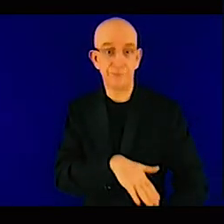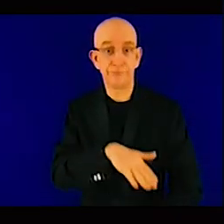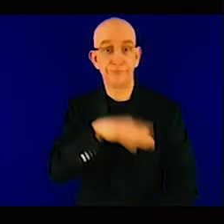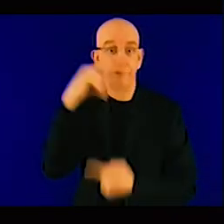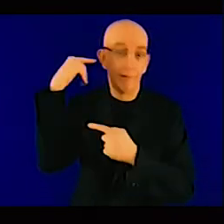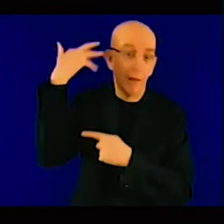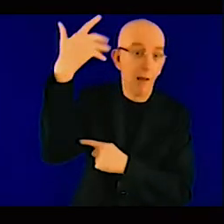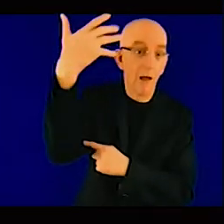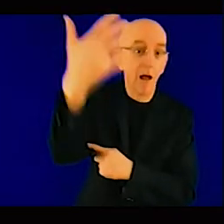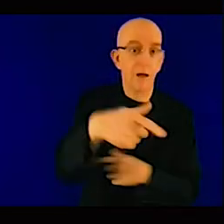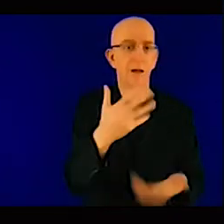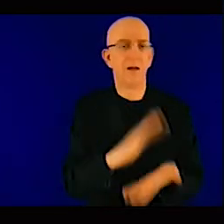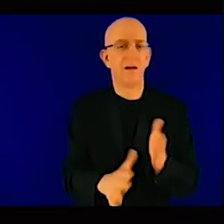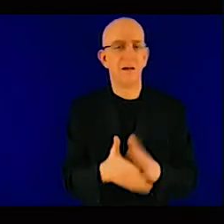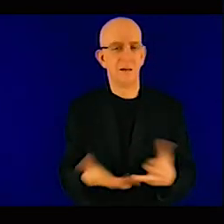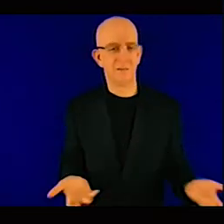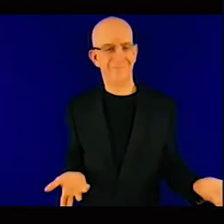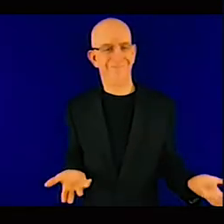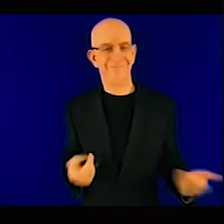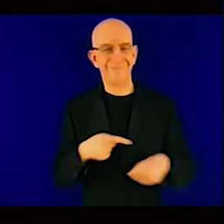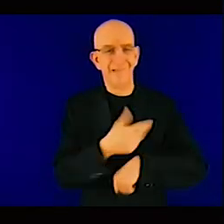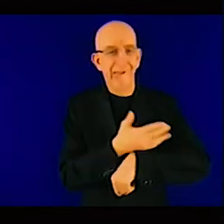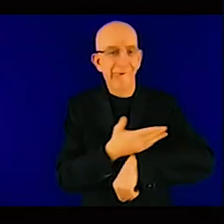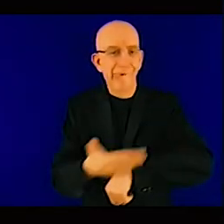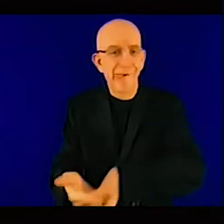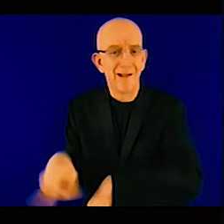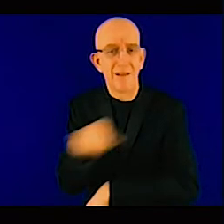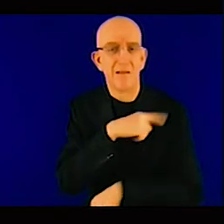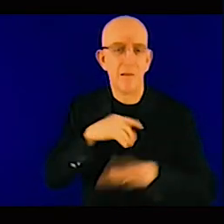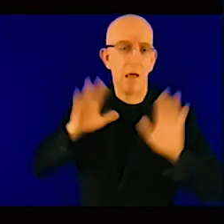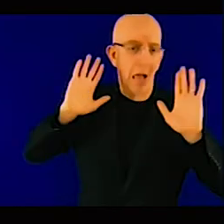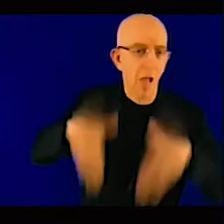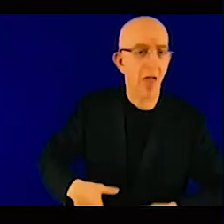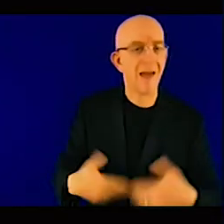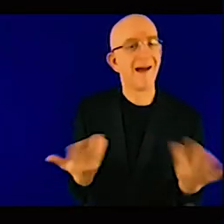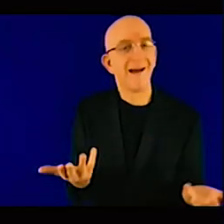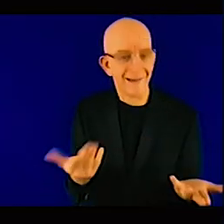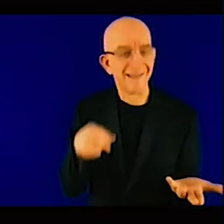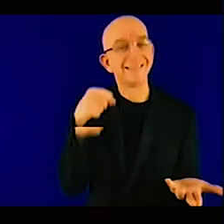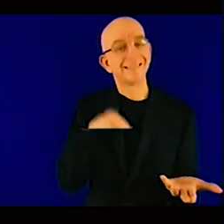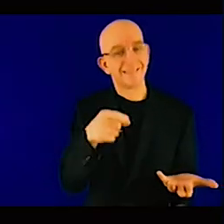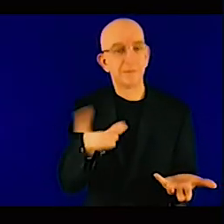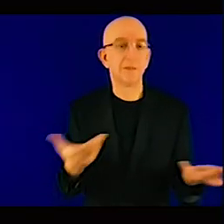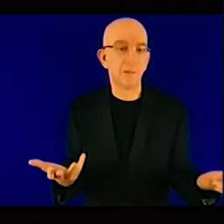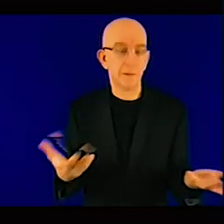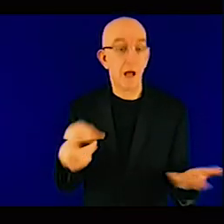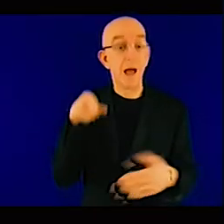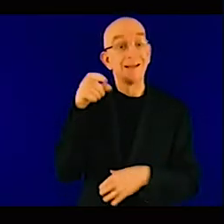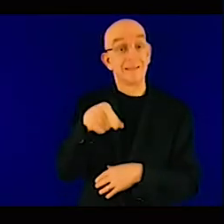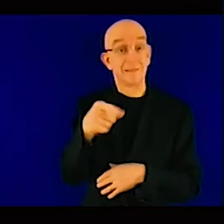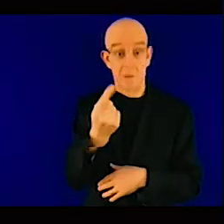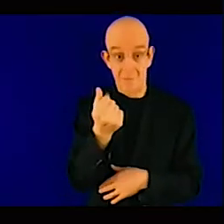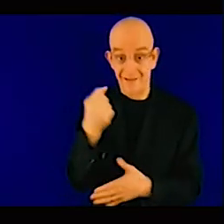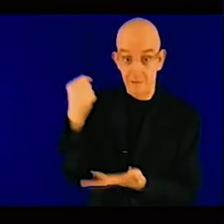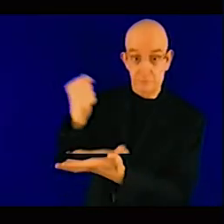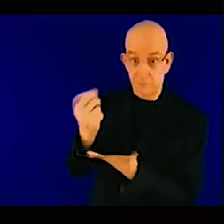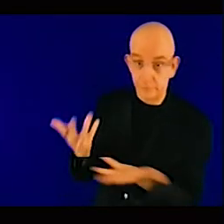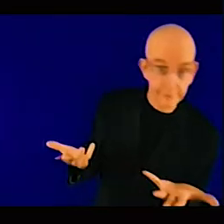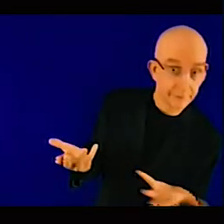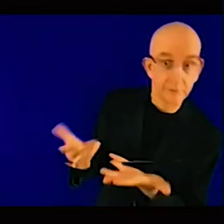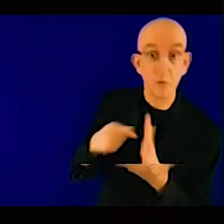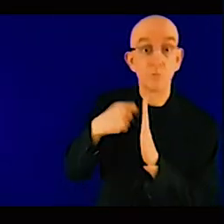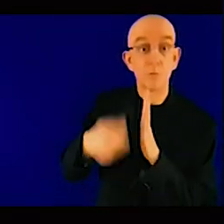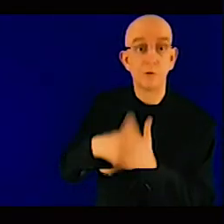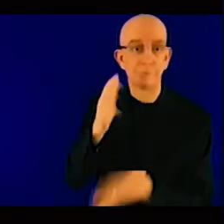right your child in some cases your child might be in secondary school if you look at a project like Lake Tokana which is the largest